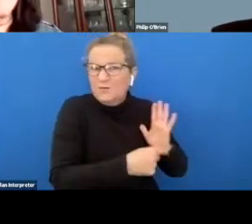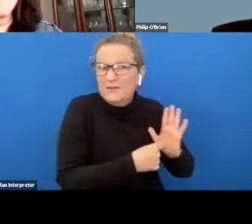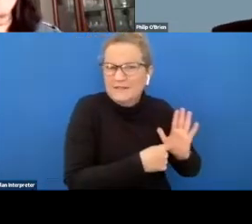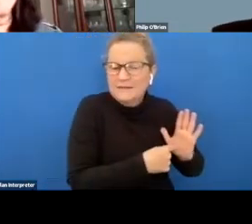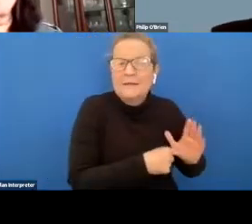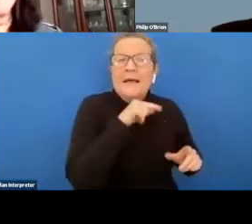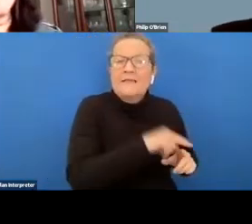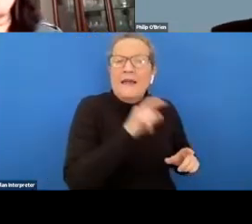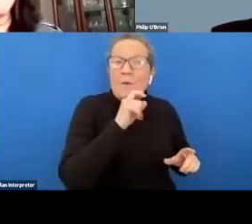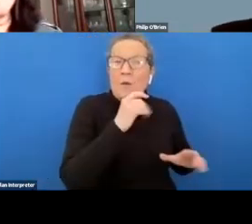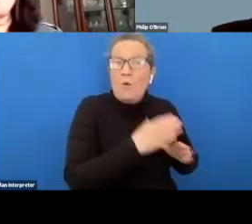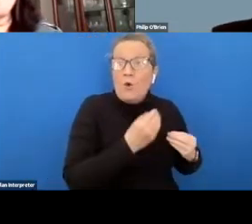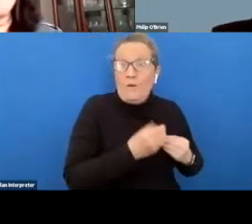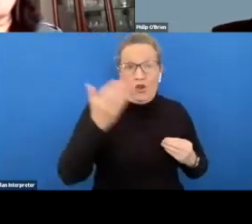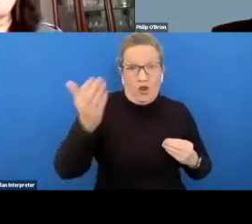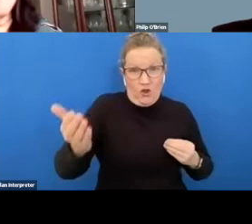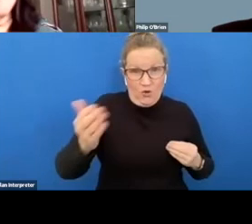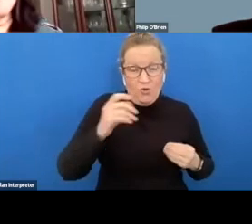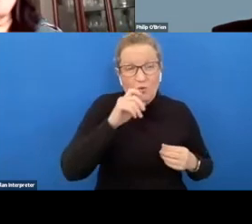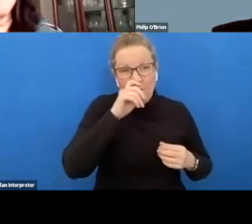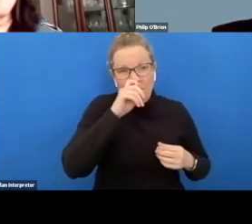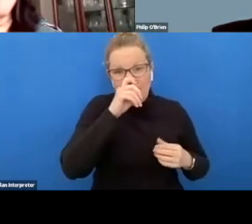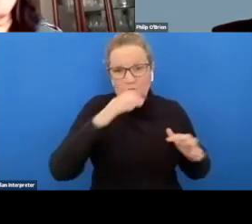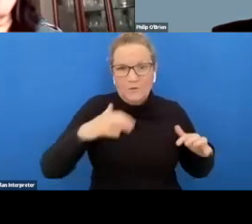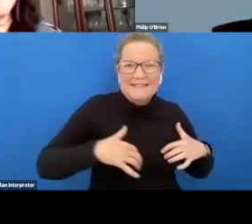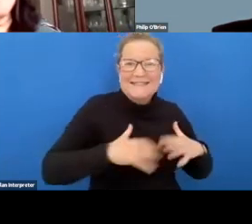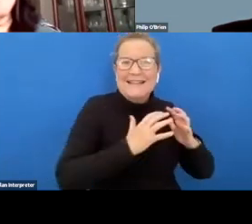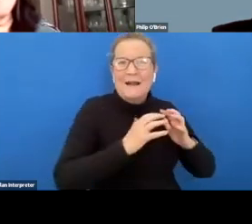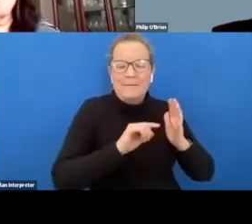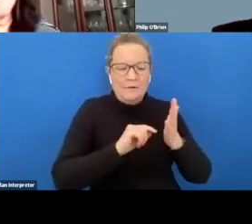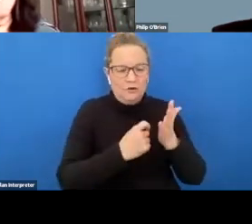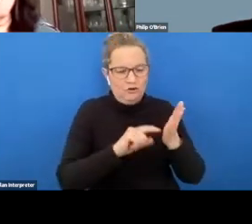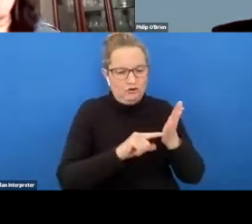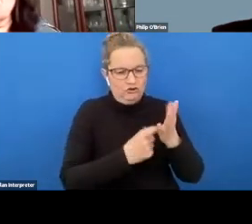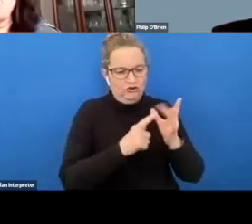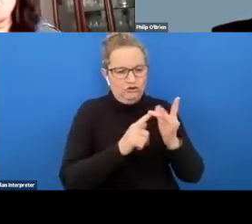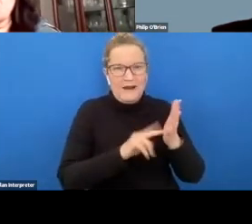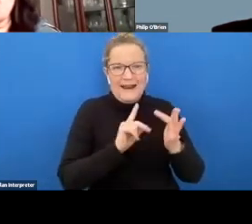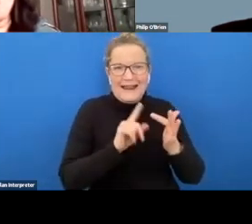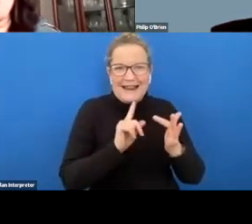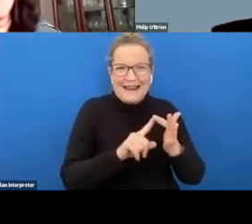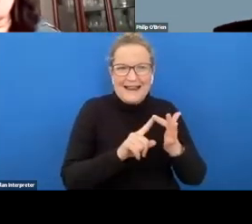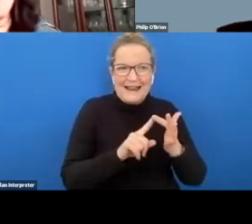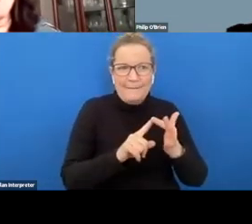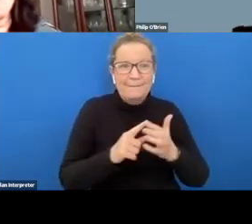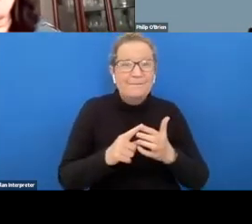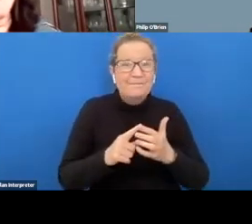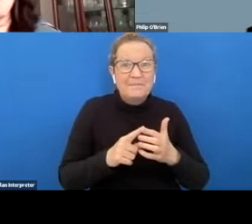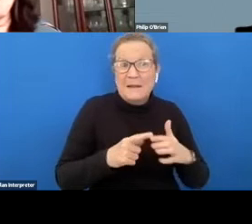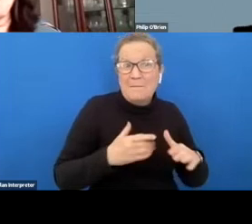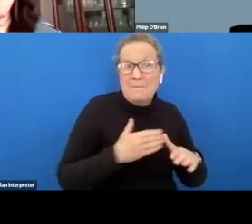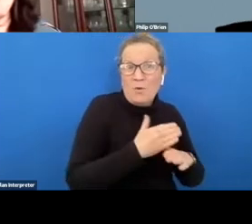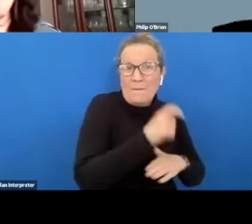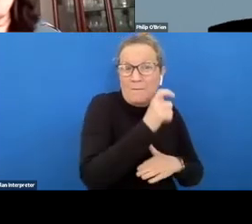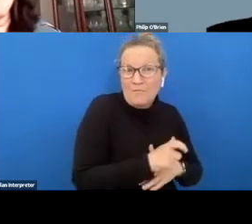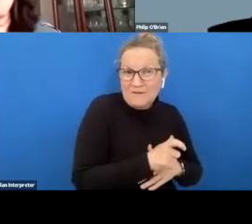terms of uh setting up the uh trainee intern employee in in what they're doing and they